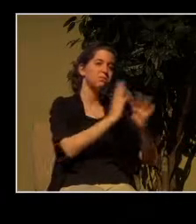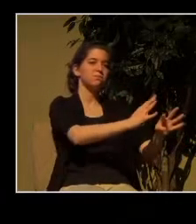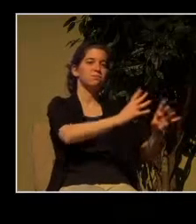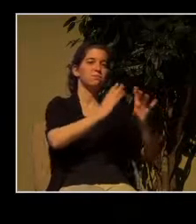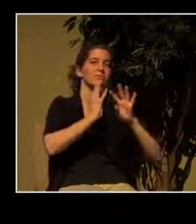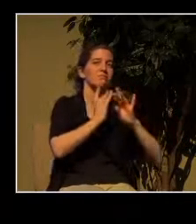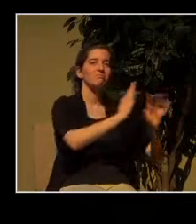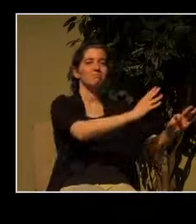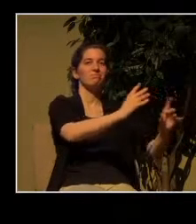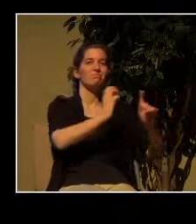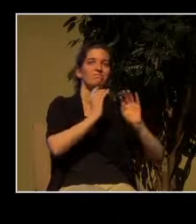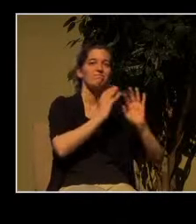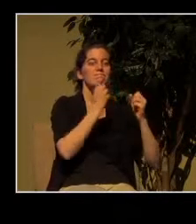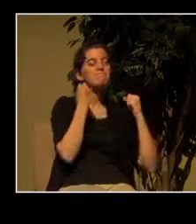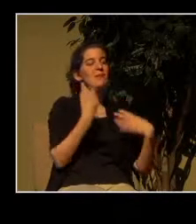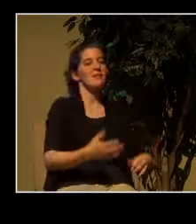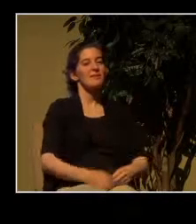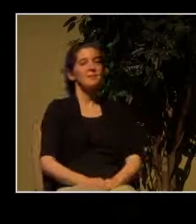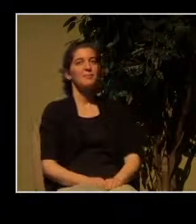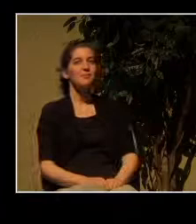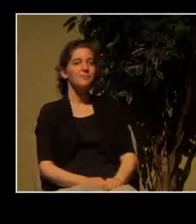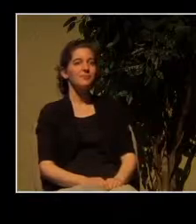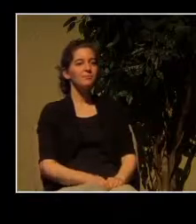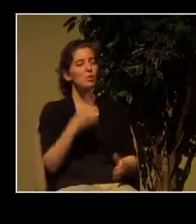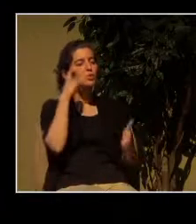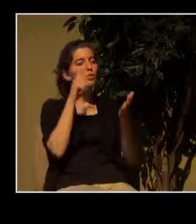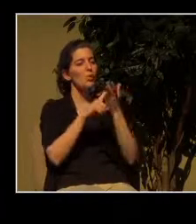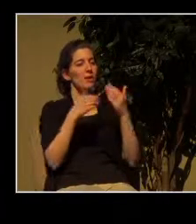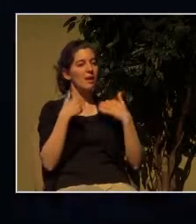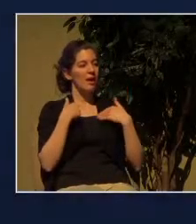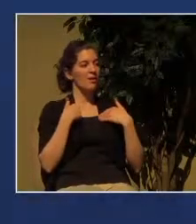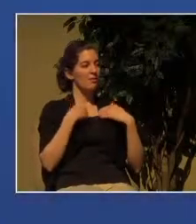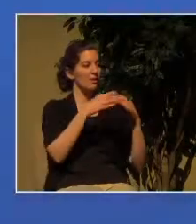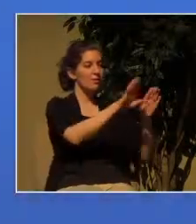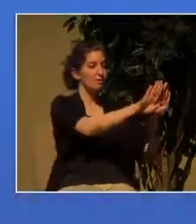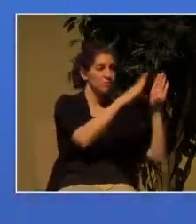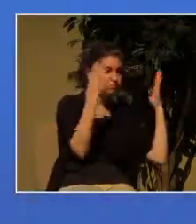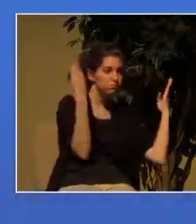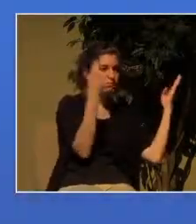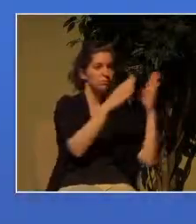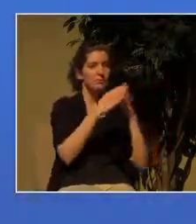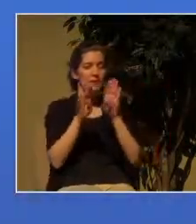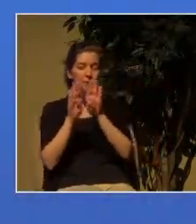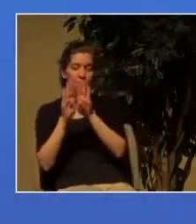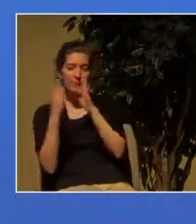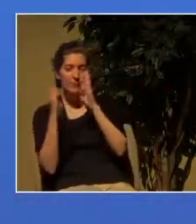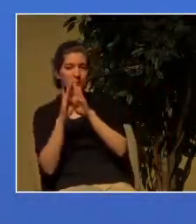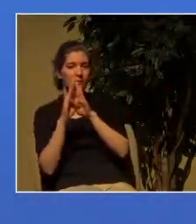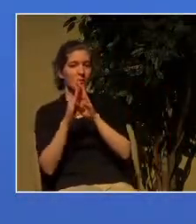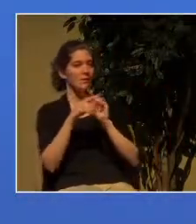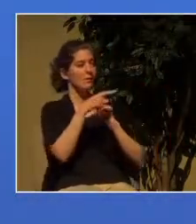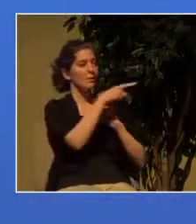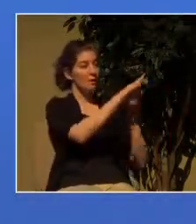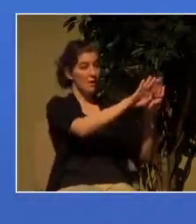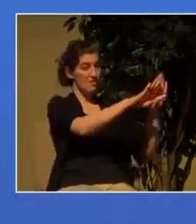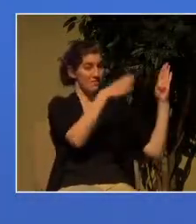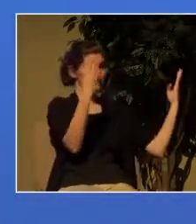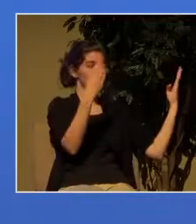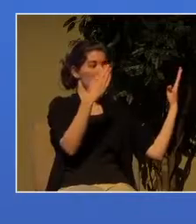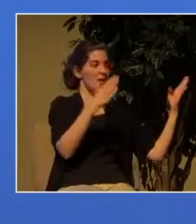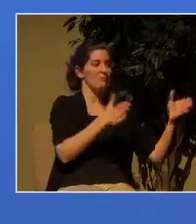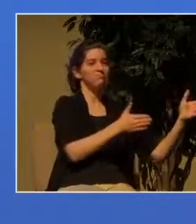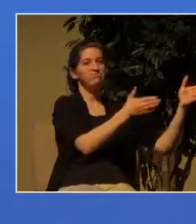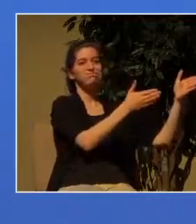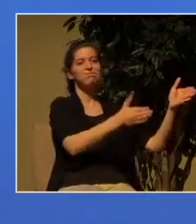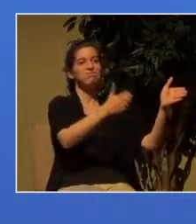so again notice you have a broad gate and you have a narrow gate and then the broad gate leads to a wide